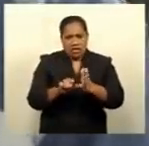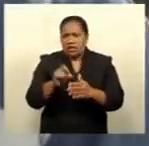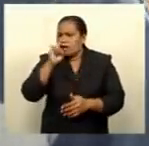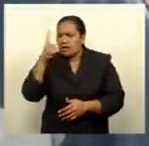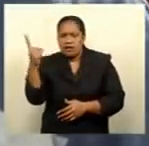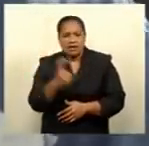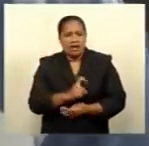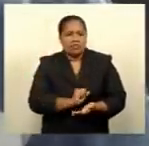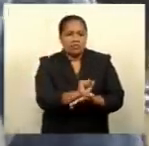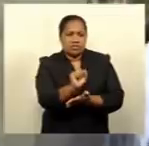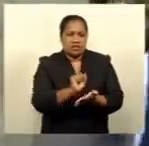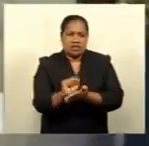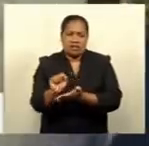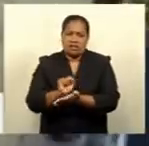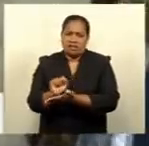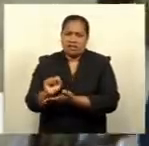produce.